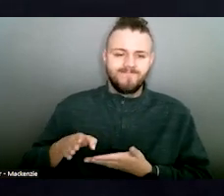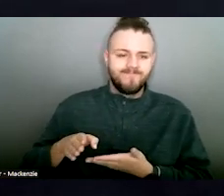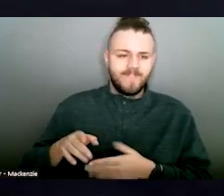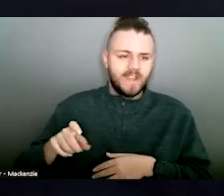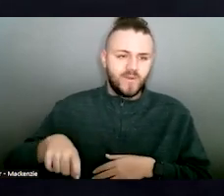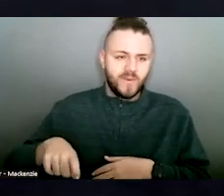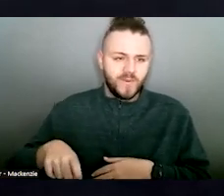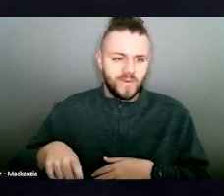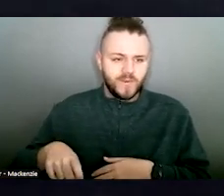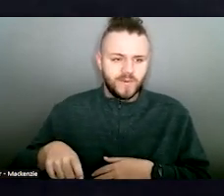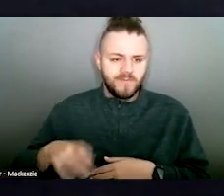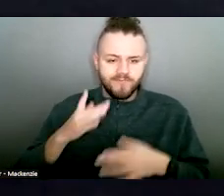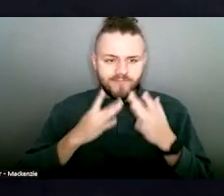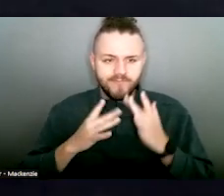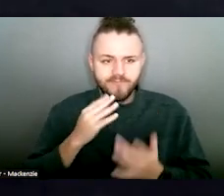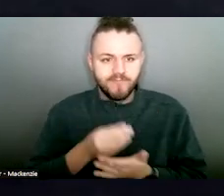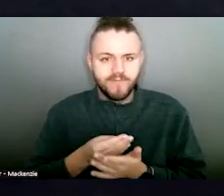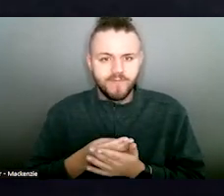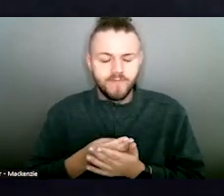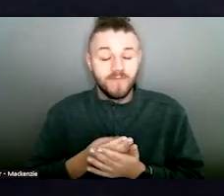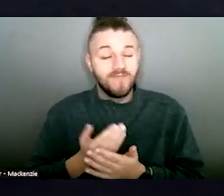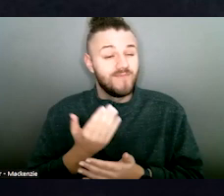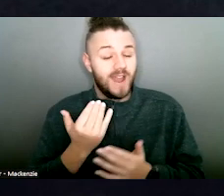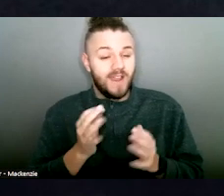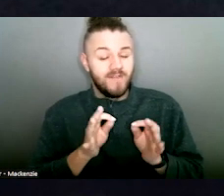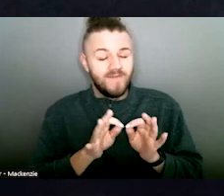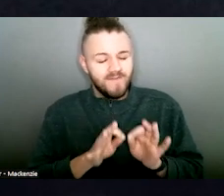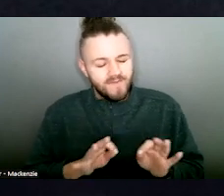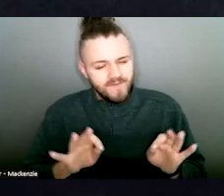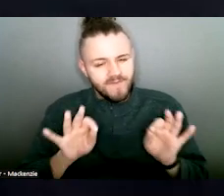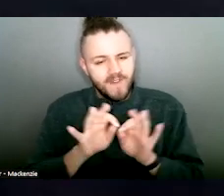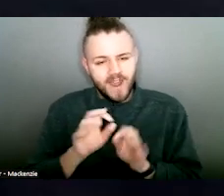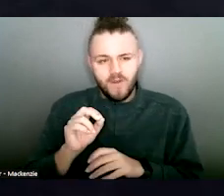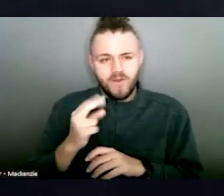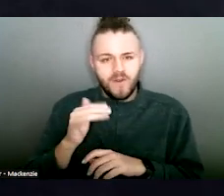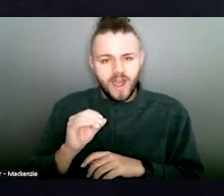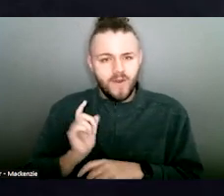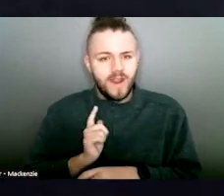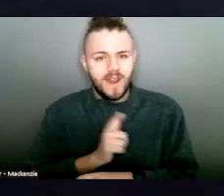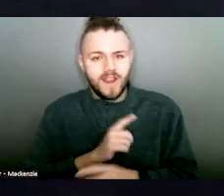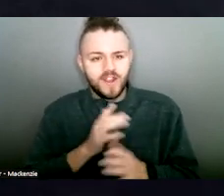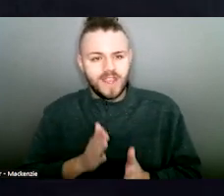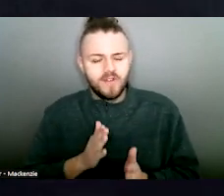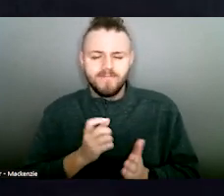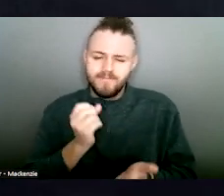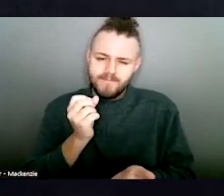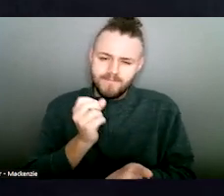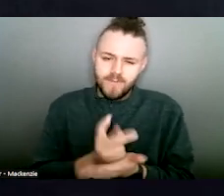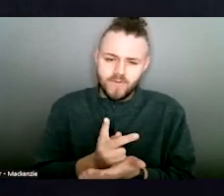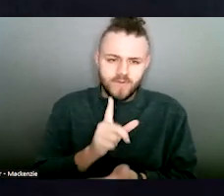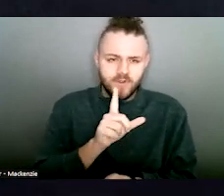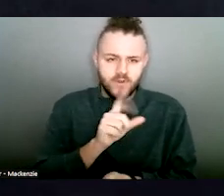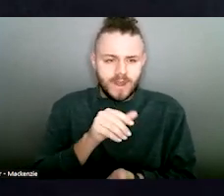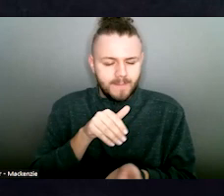That's why Ohio legislators approved the $20 million in additional funding for domestic